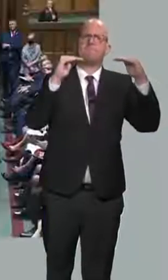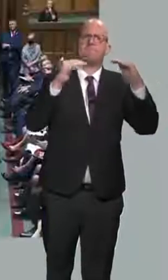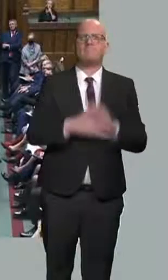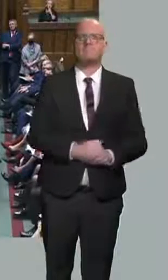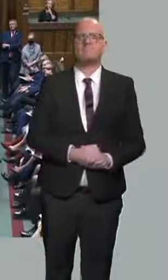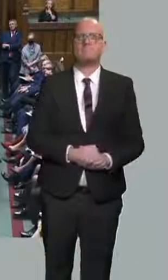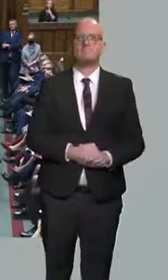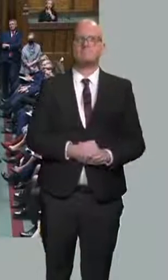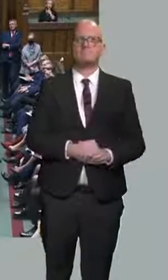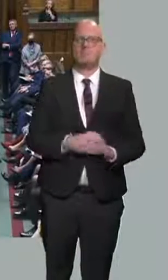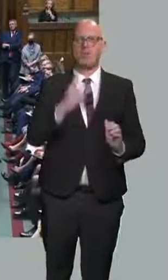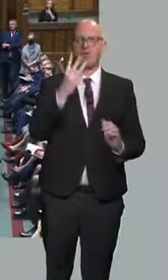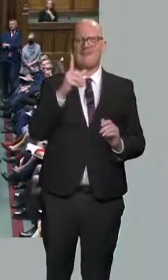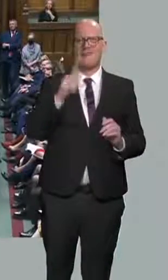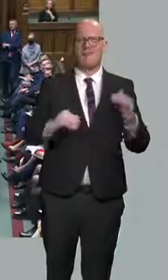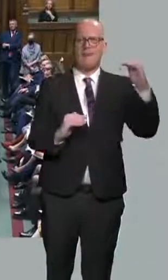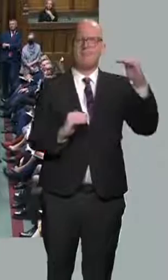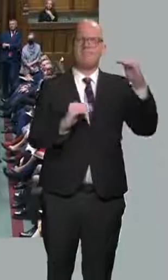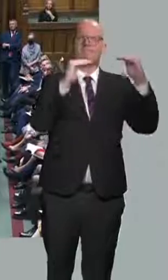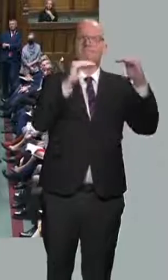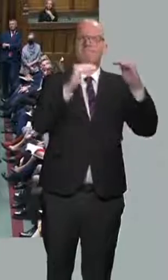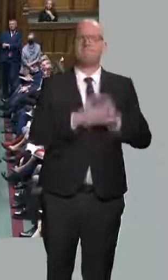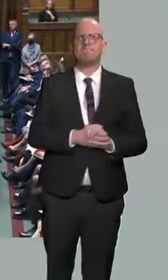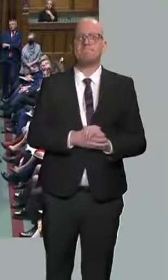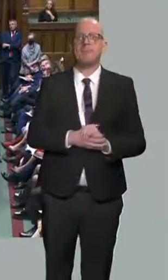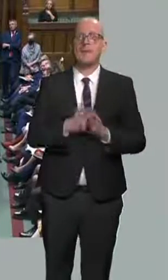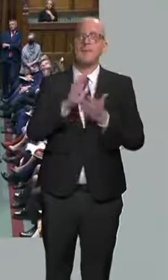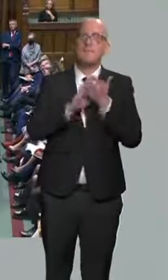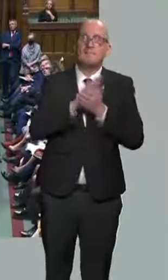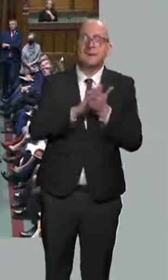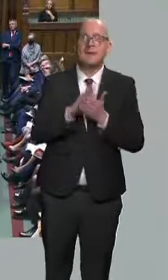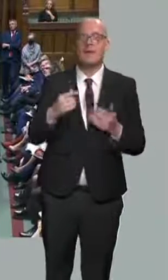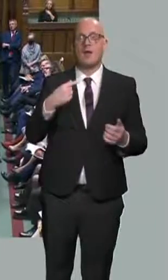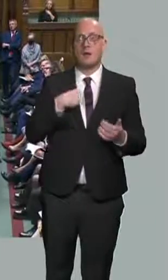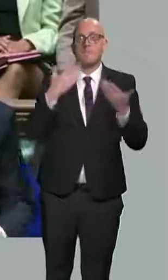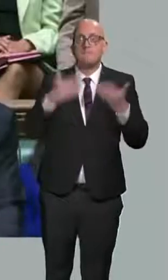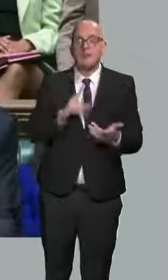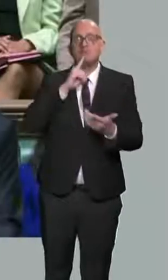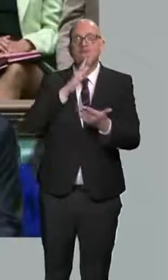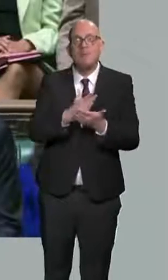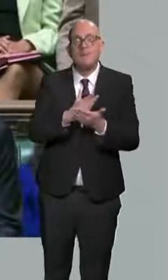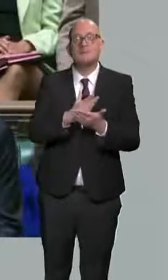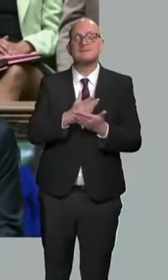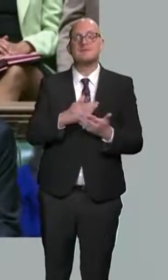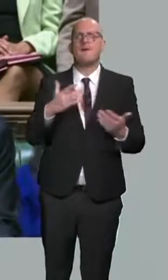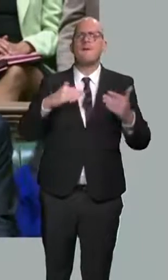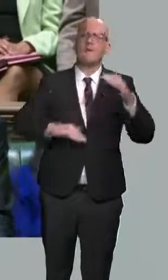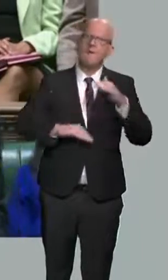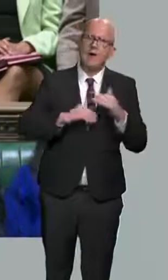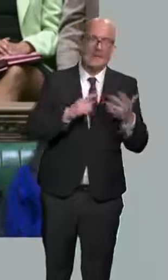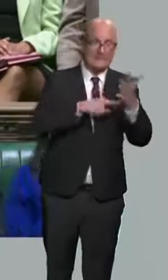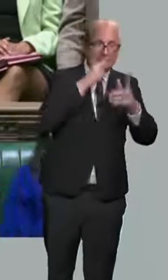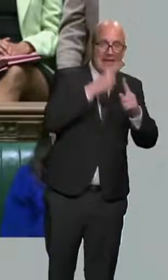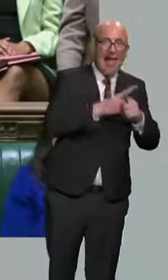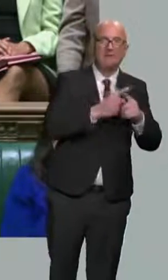am increase our promise to fully equalise the NICS and income tax